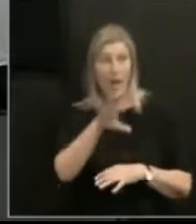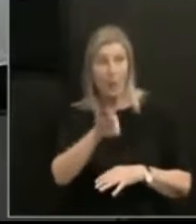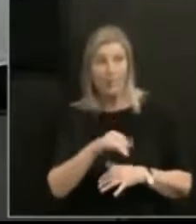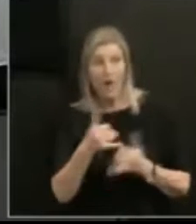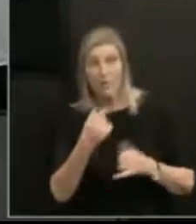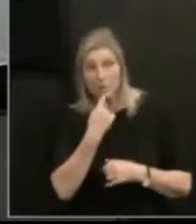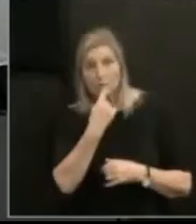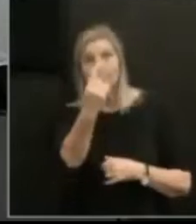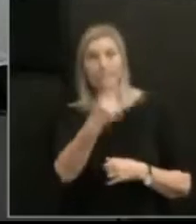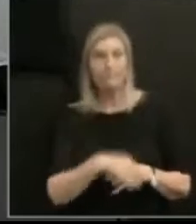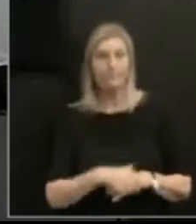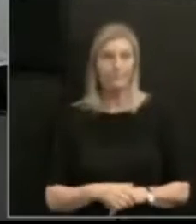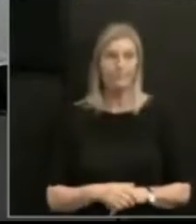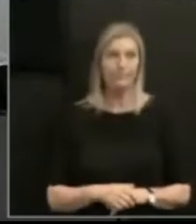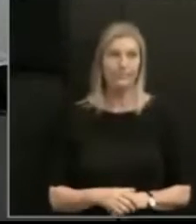make that statement.